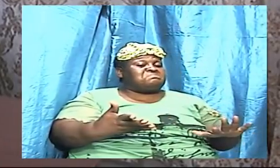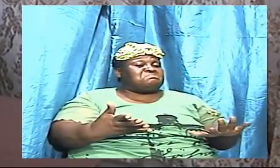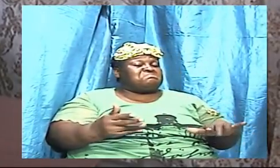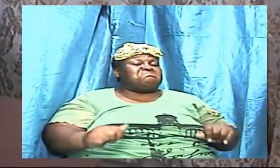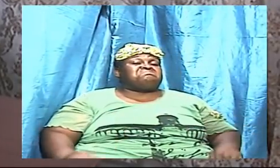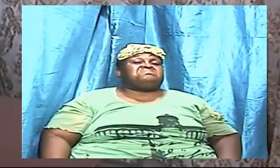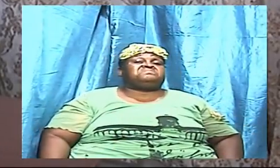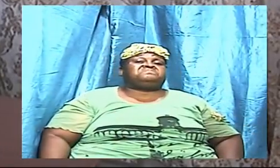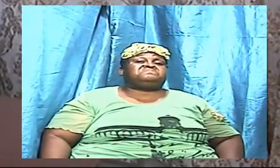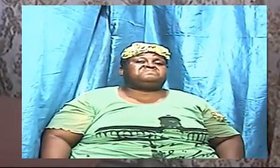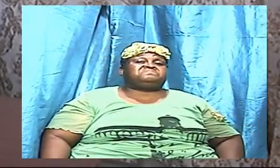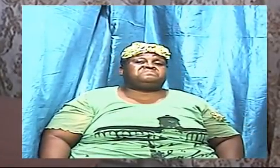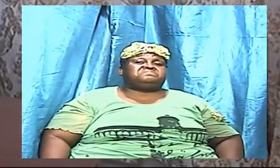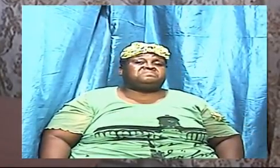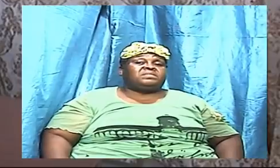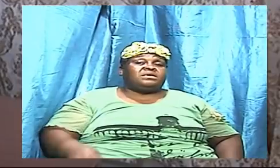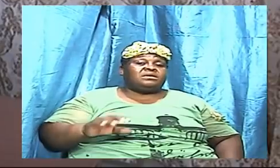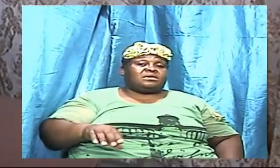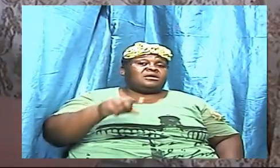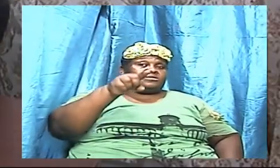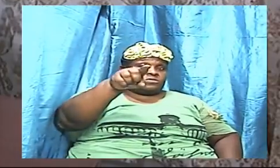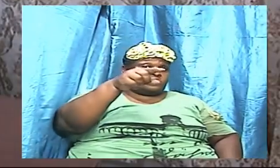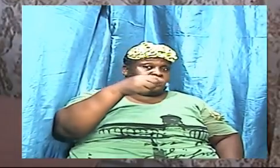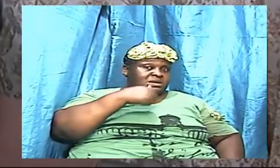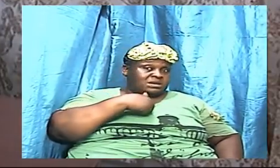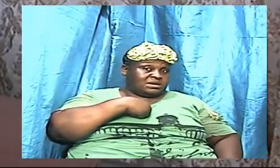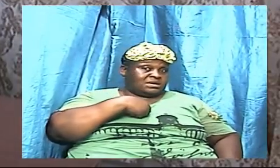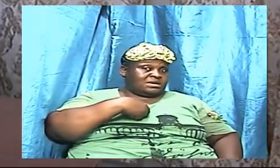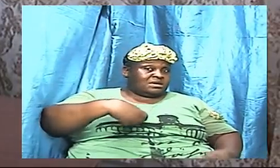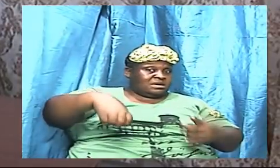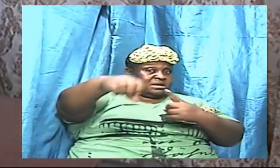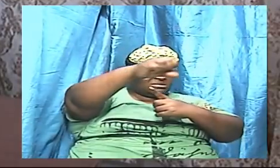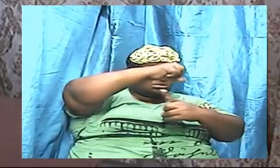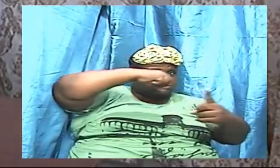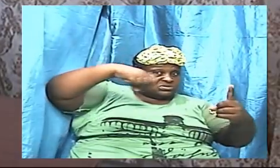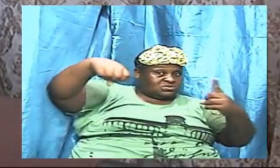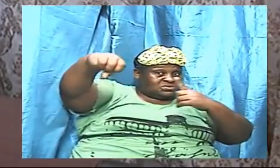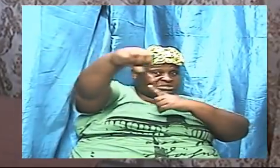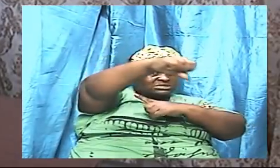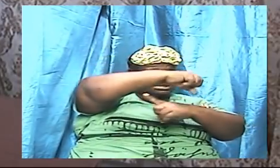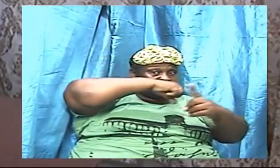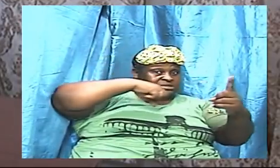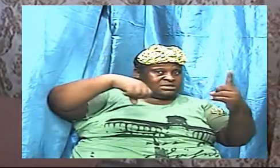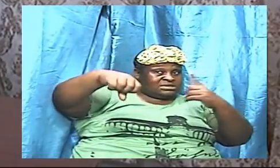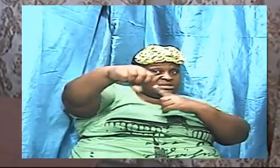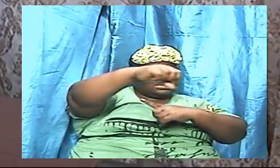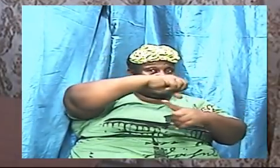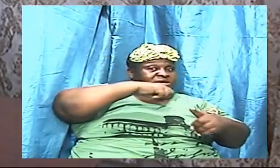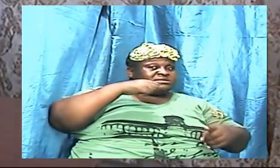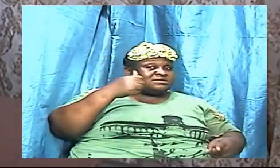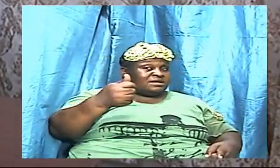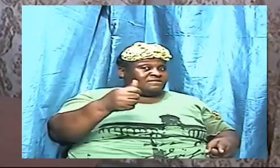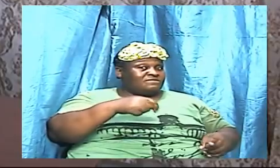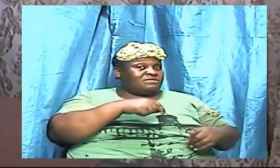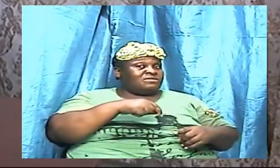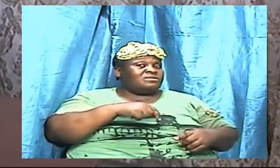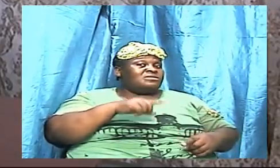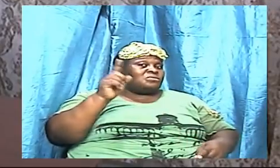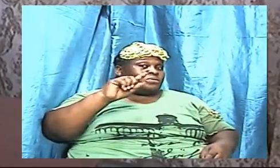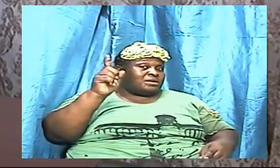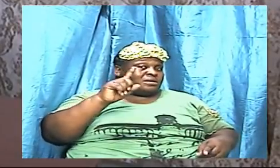associate ourselves with situations where questions come to our minds